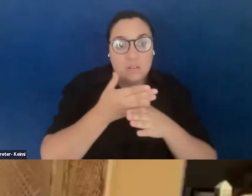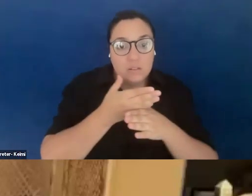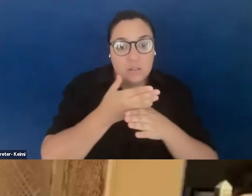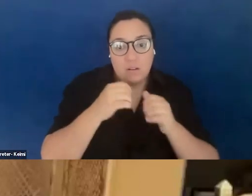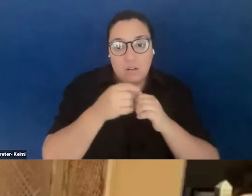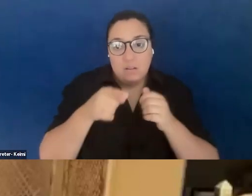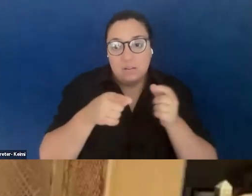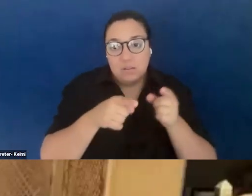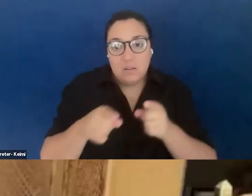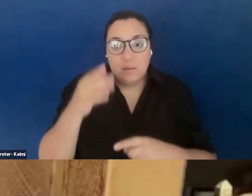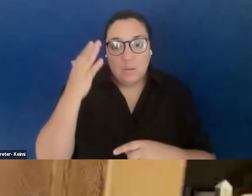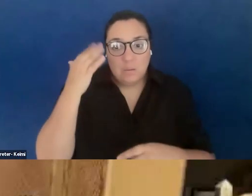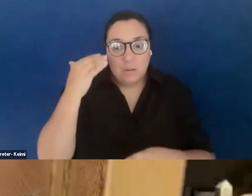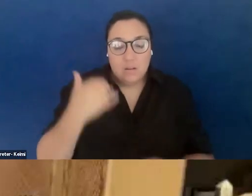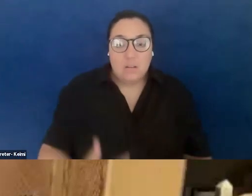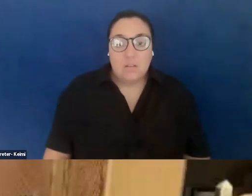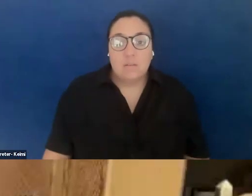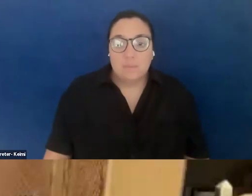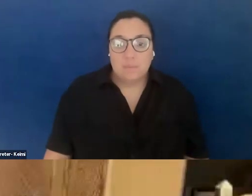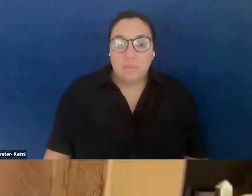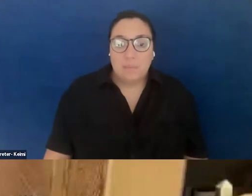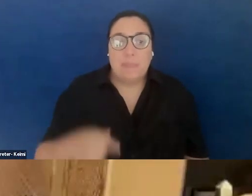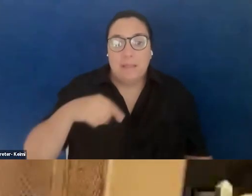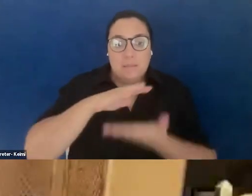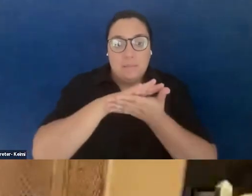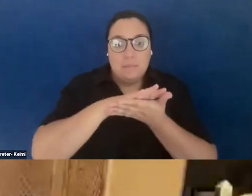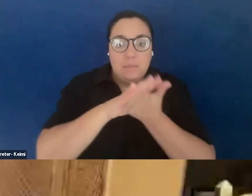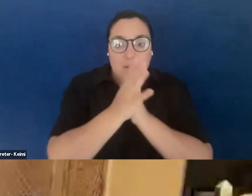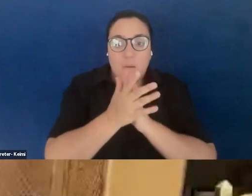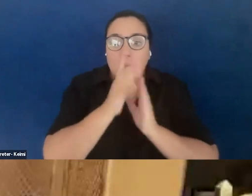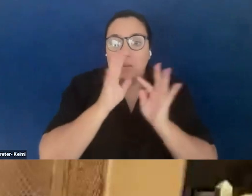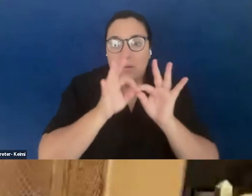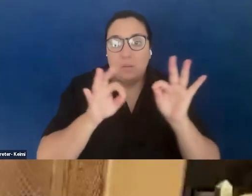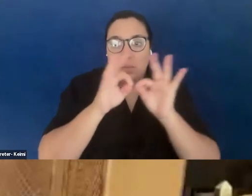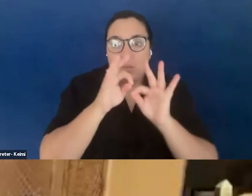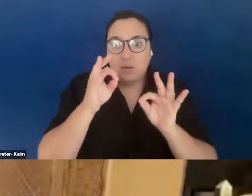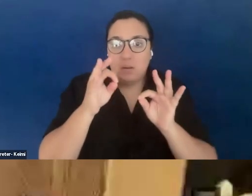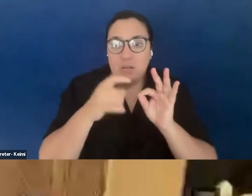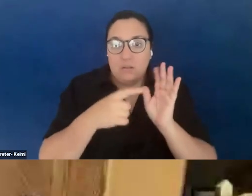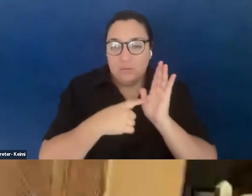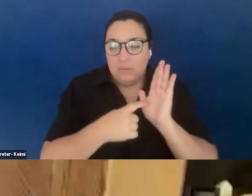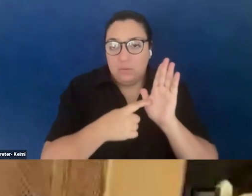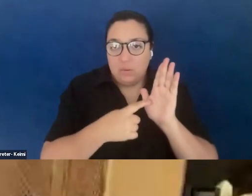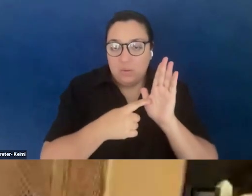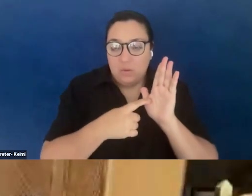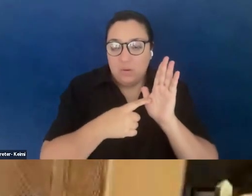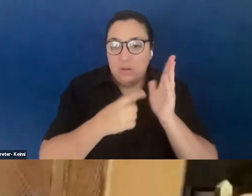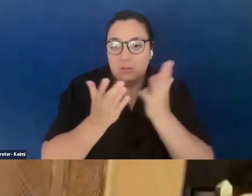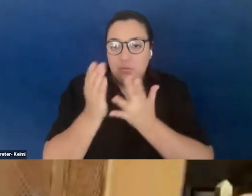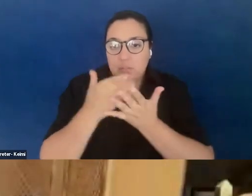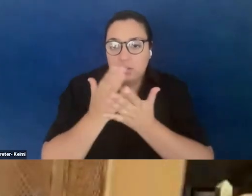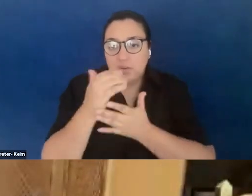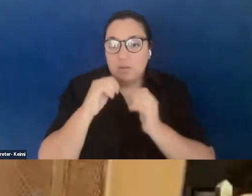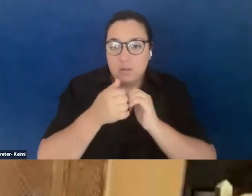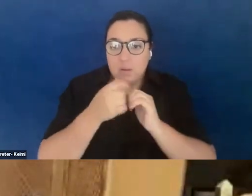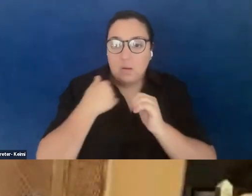becomes such an important marker of, like, transparency in our community about how we, how do we build to get to these moments?